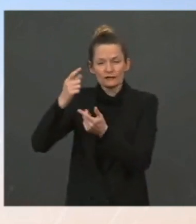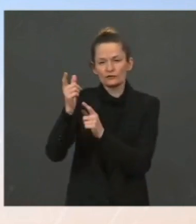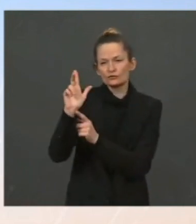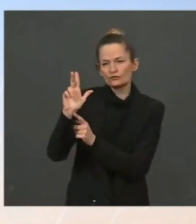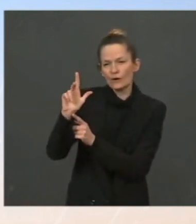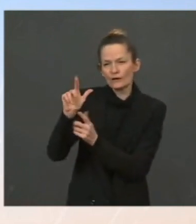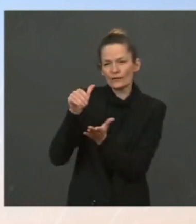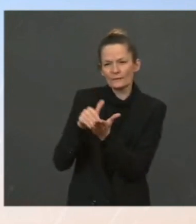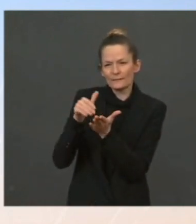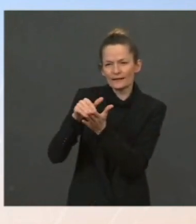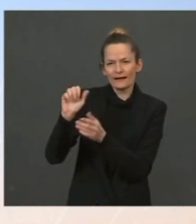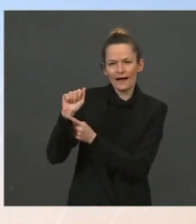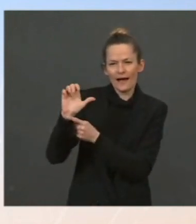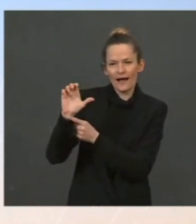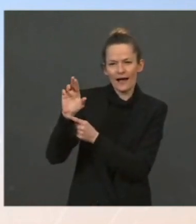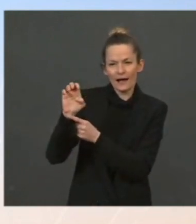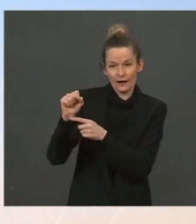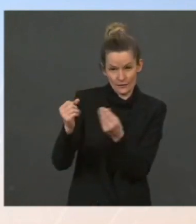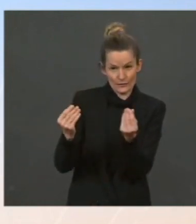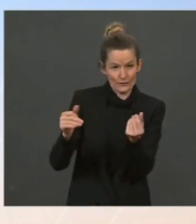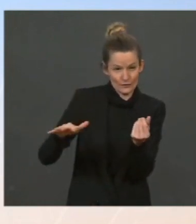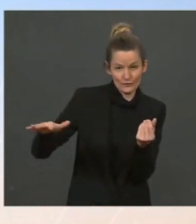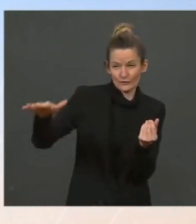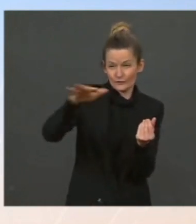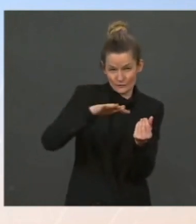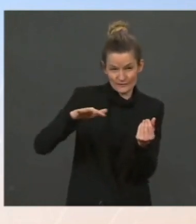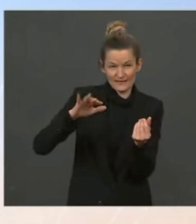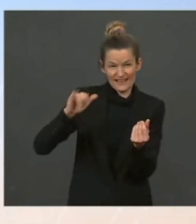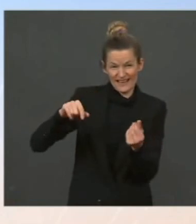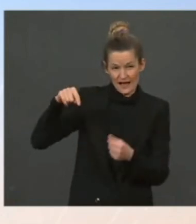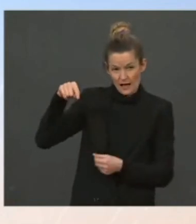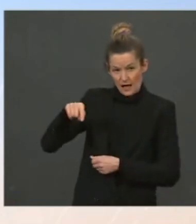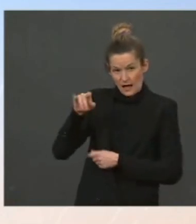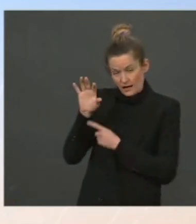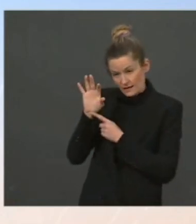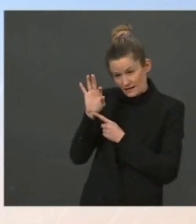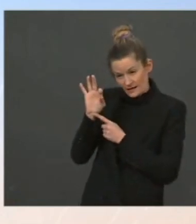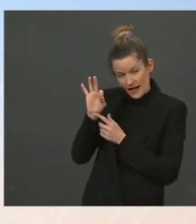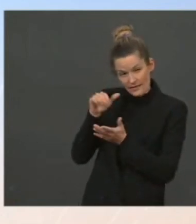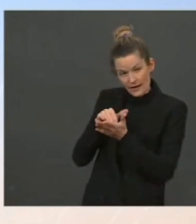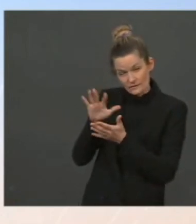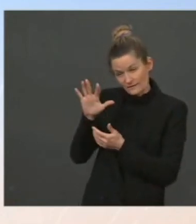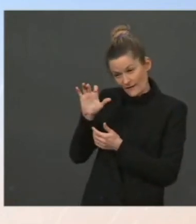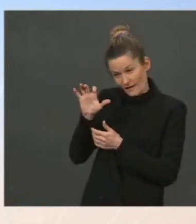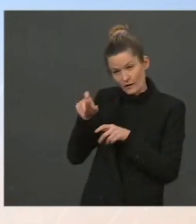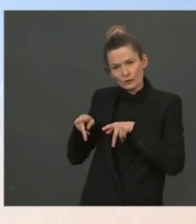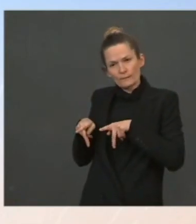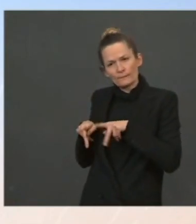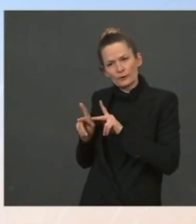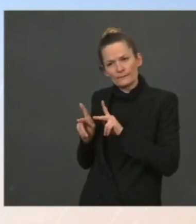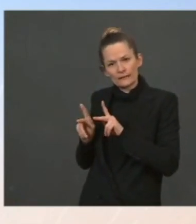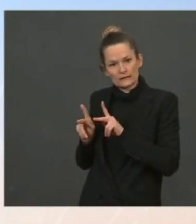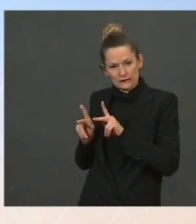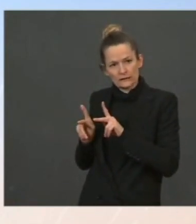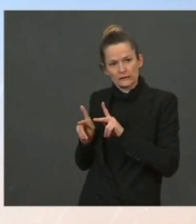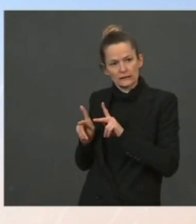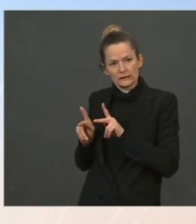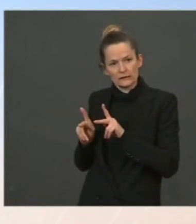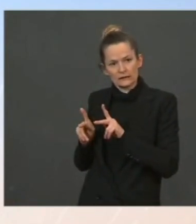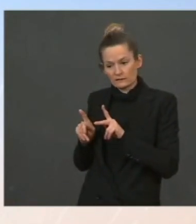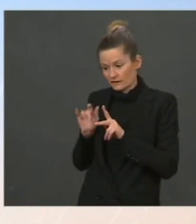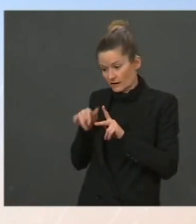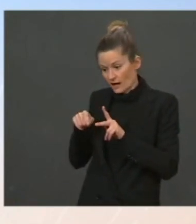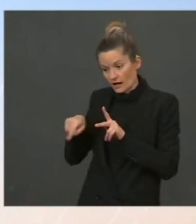permits have been issued that are not being used. At the same time, the energy industry